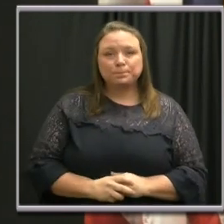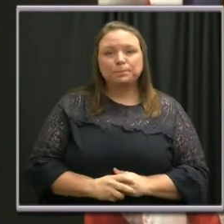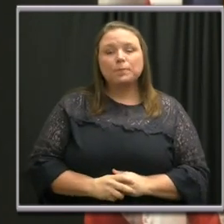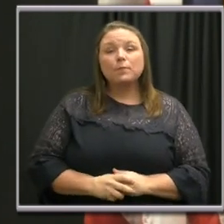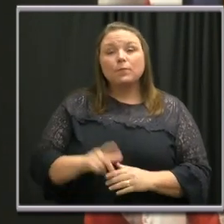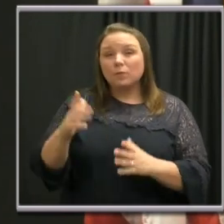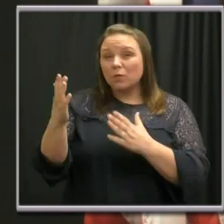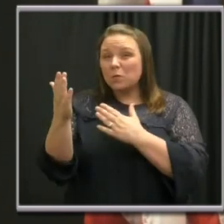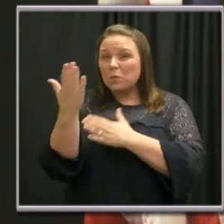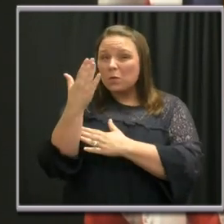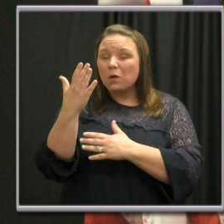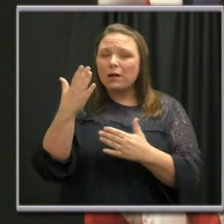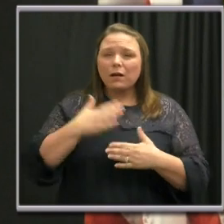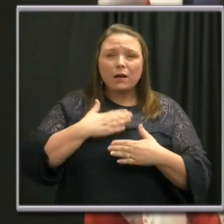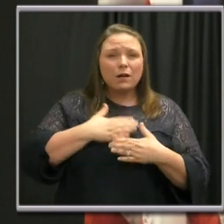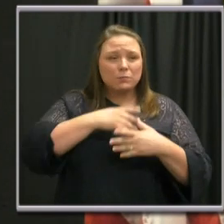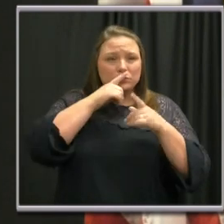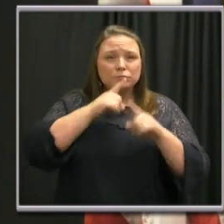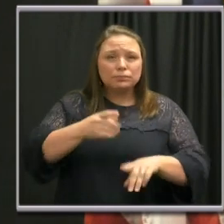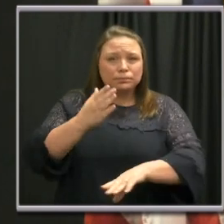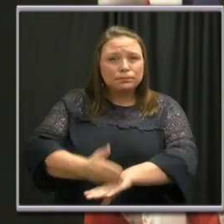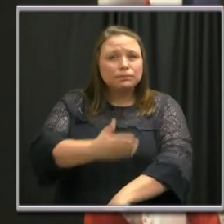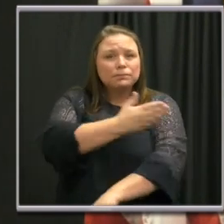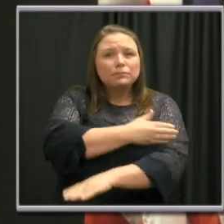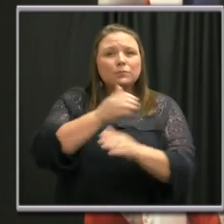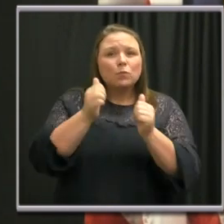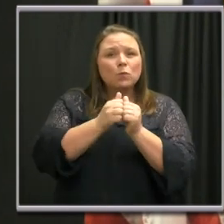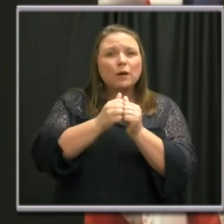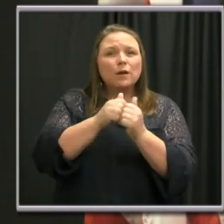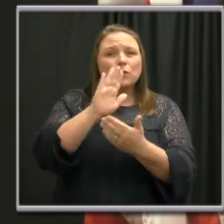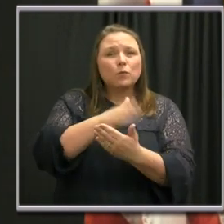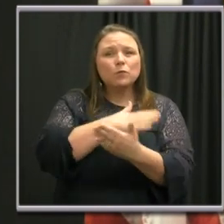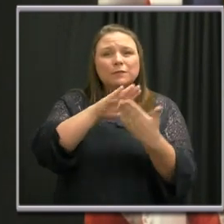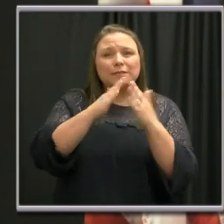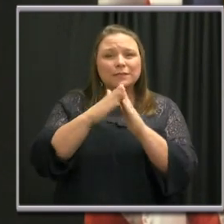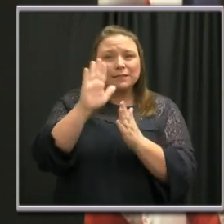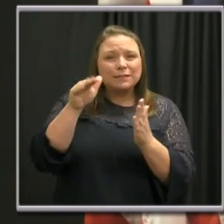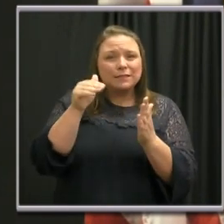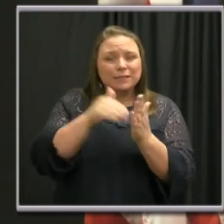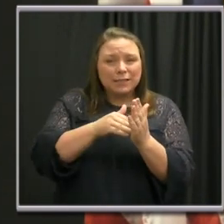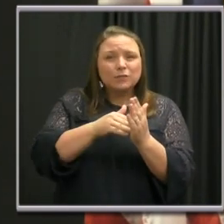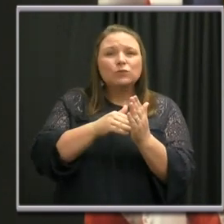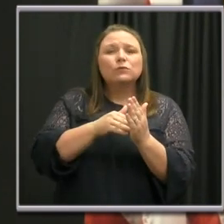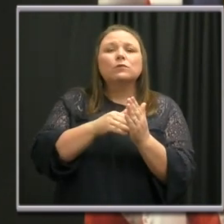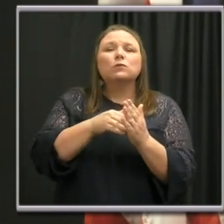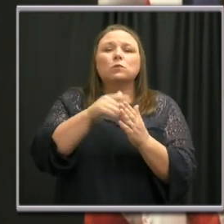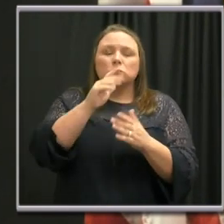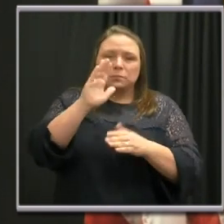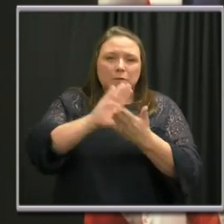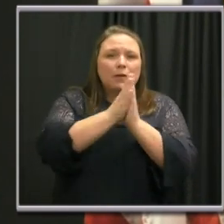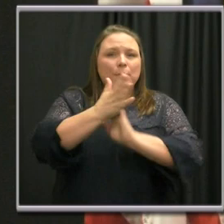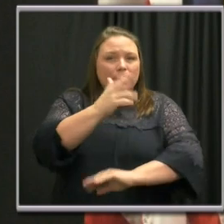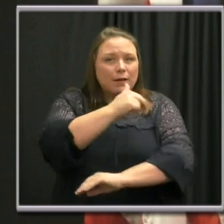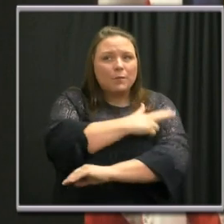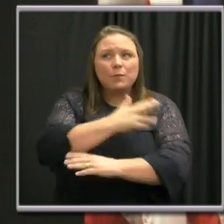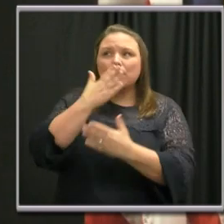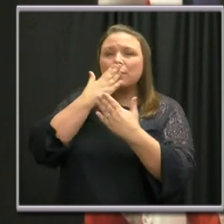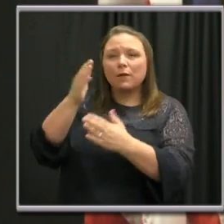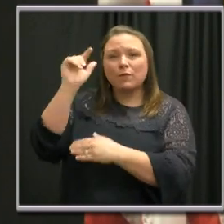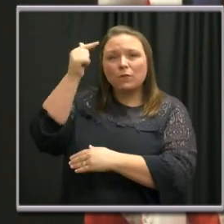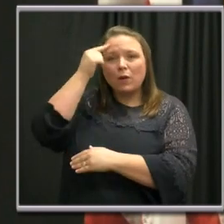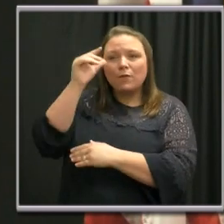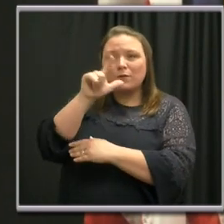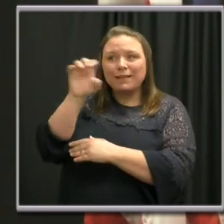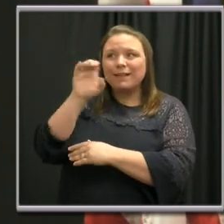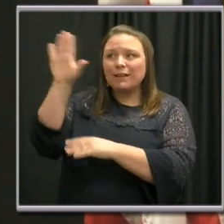Now, this morning, I'm glad to report progress with the Music City Alternative Care site, and we're grateful to Governor Lee and the state's COVID-19 Unified